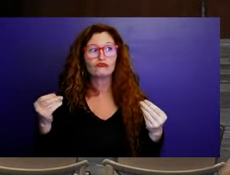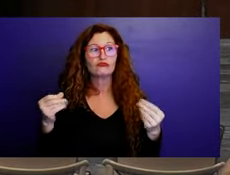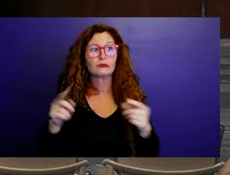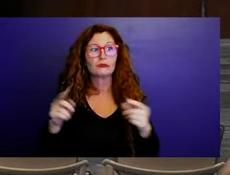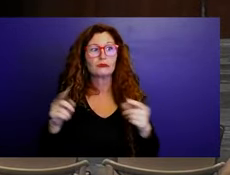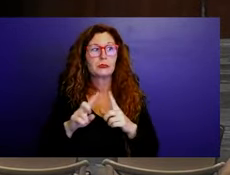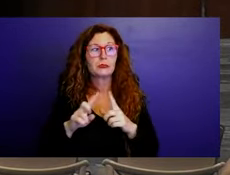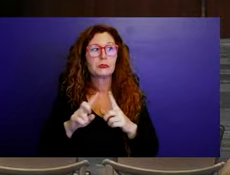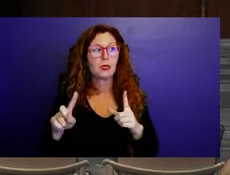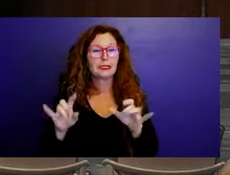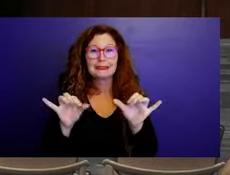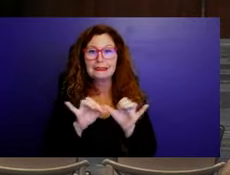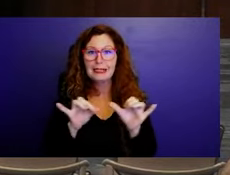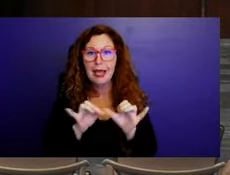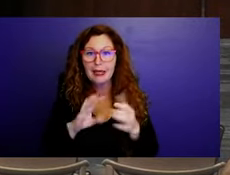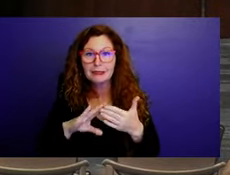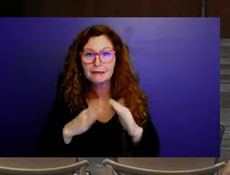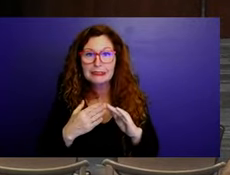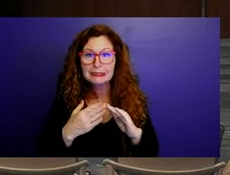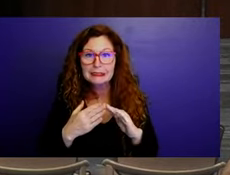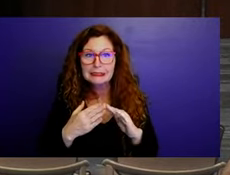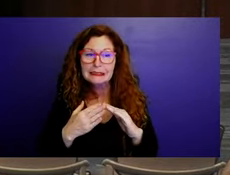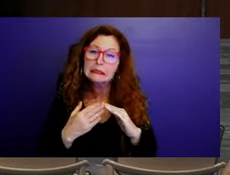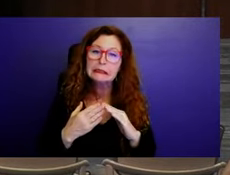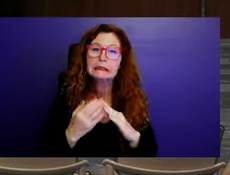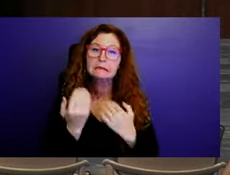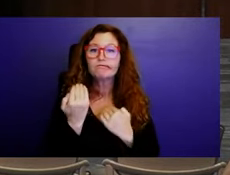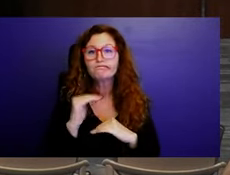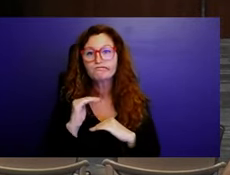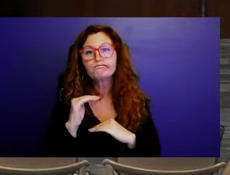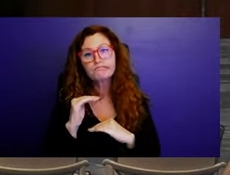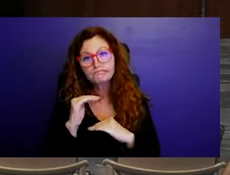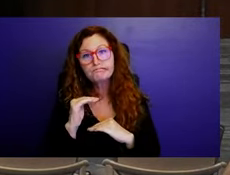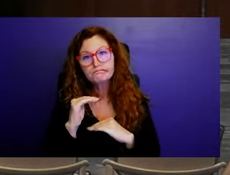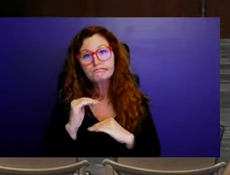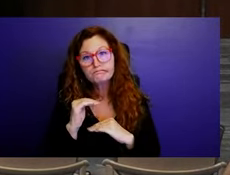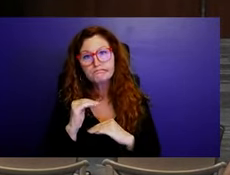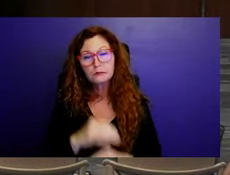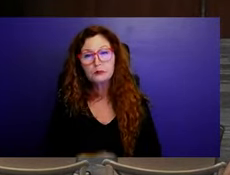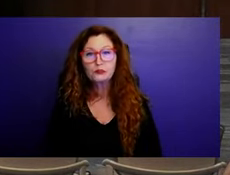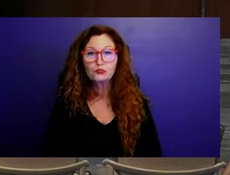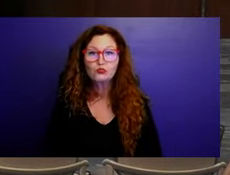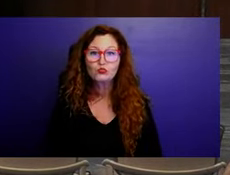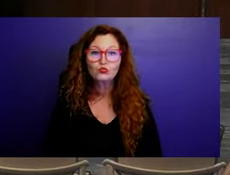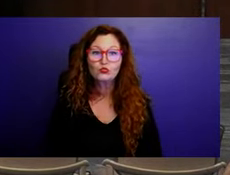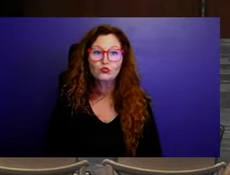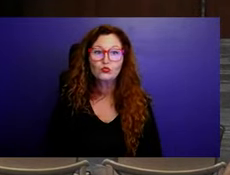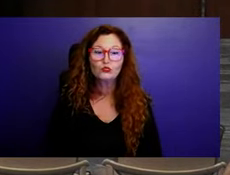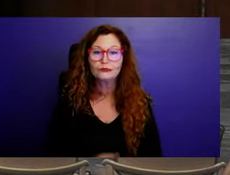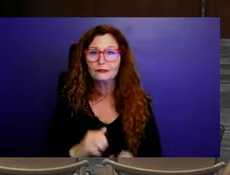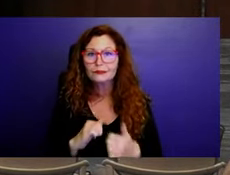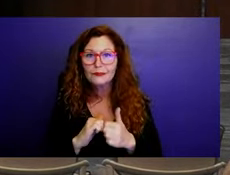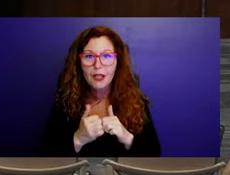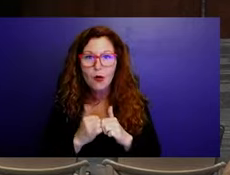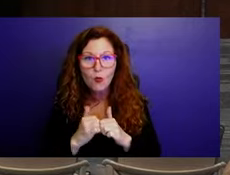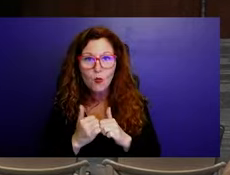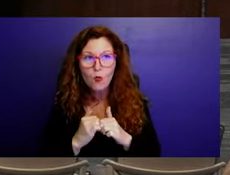And one of the ways to, um, come out from under all those constraints would be